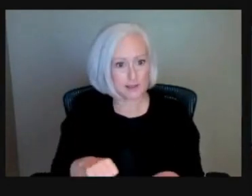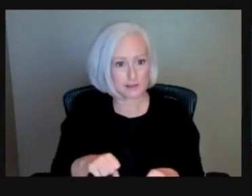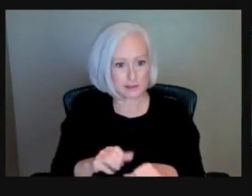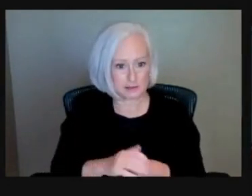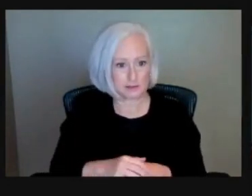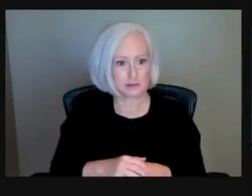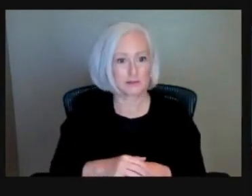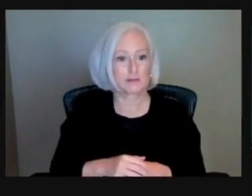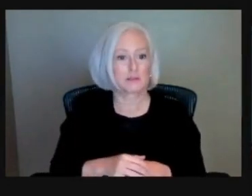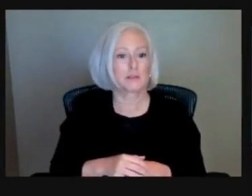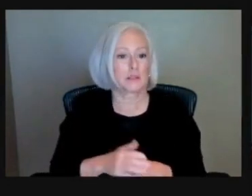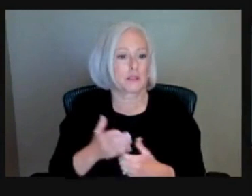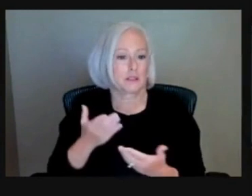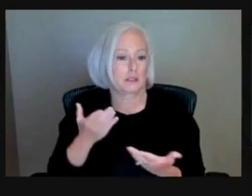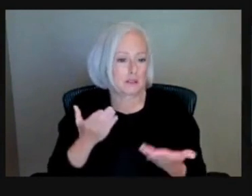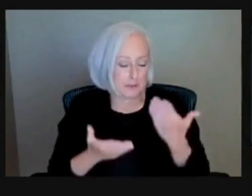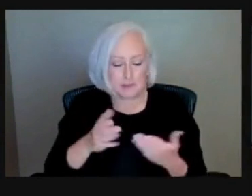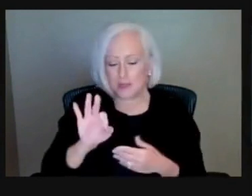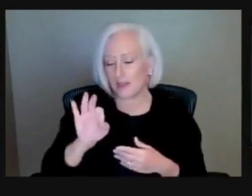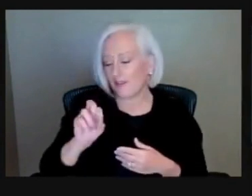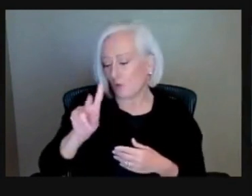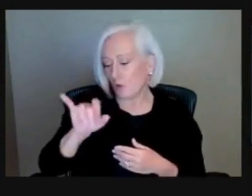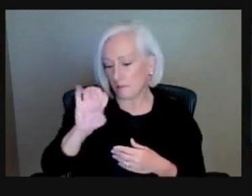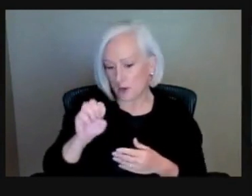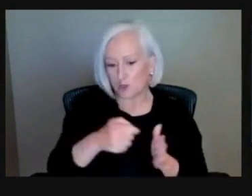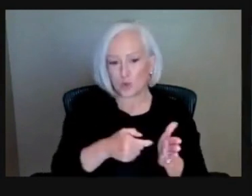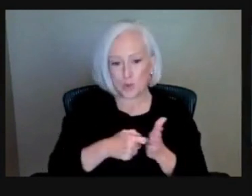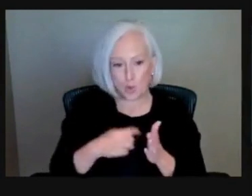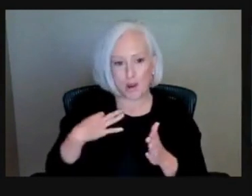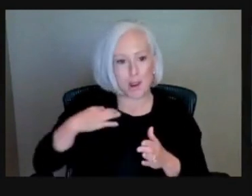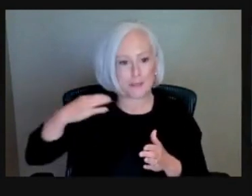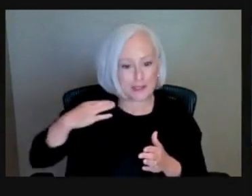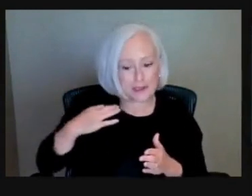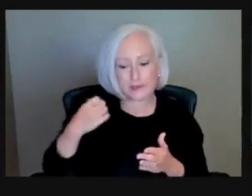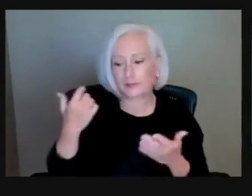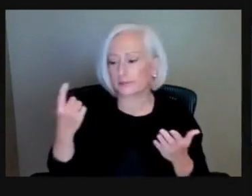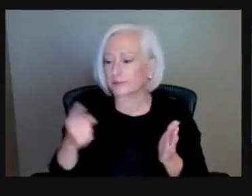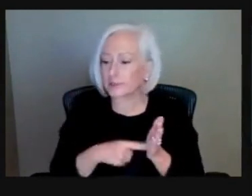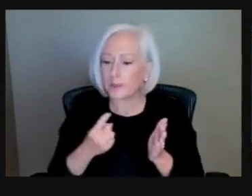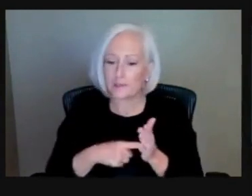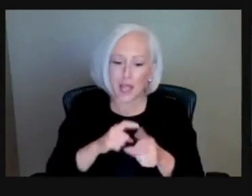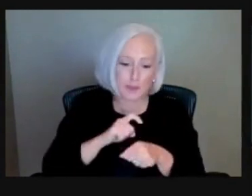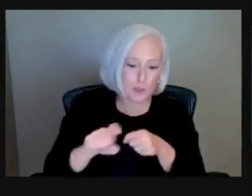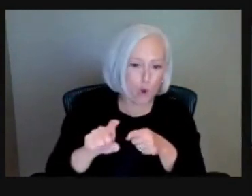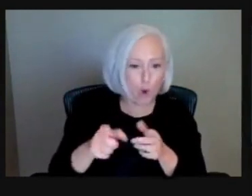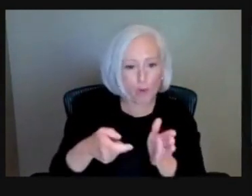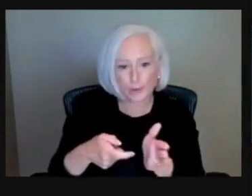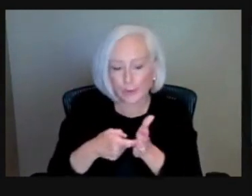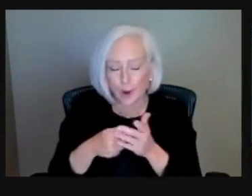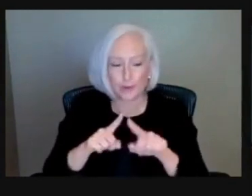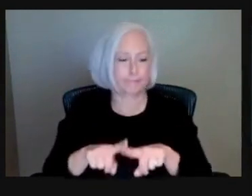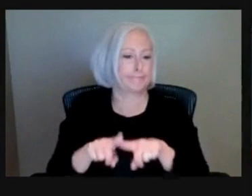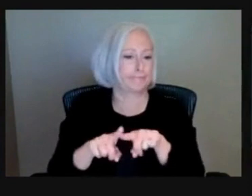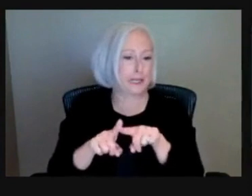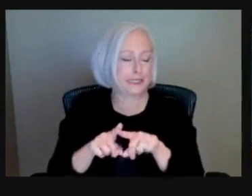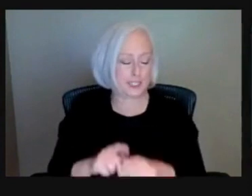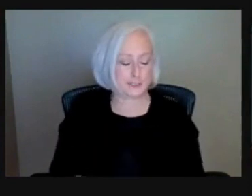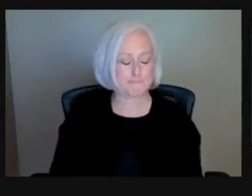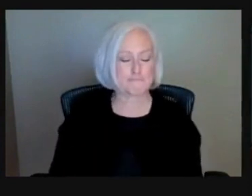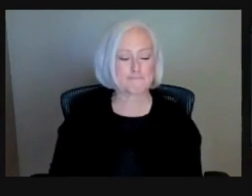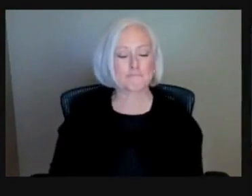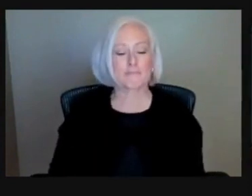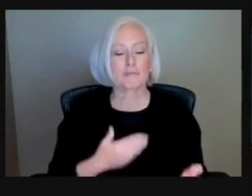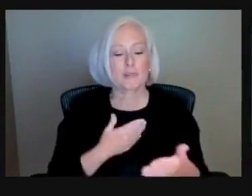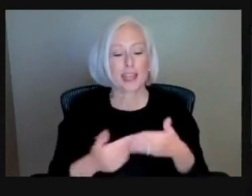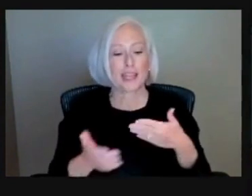a required application, some instances, sometimes it's just over the phone. But let's say we're now coming out of forbearance,